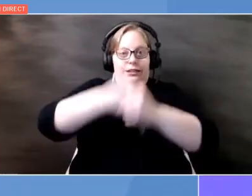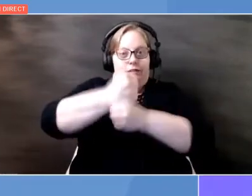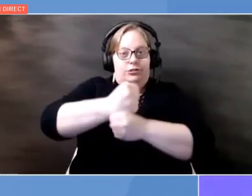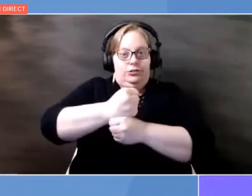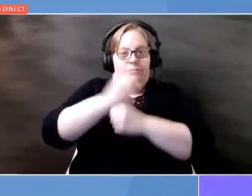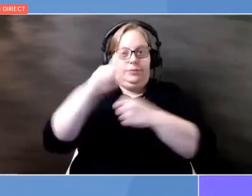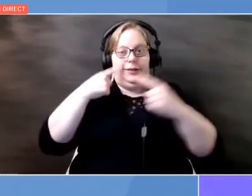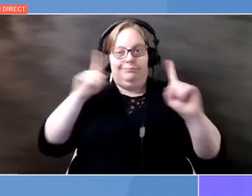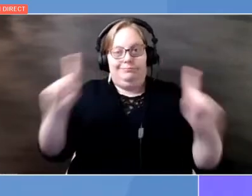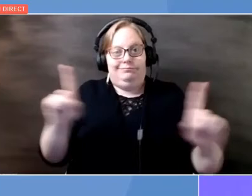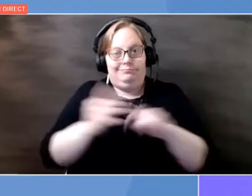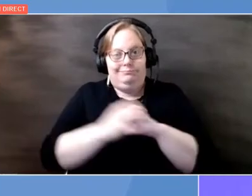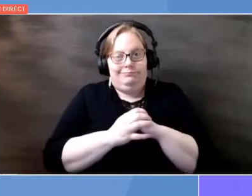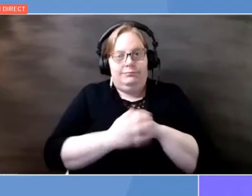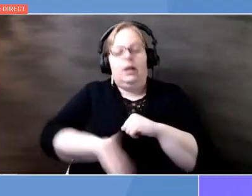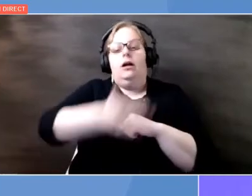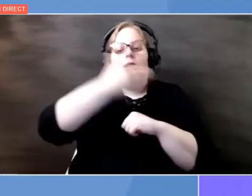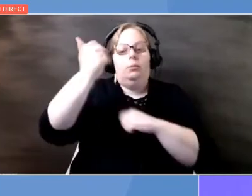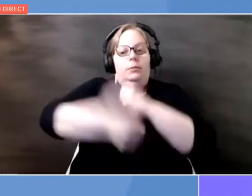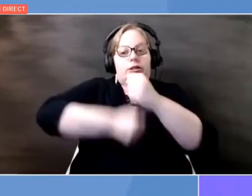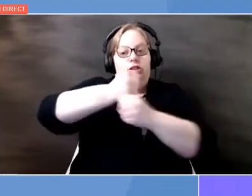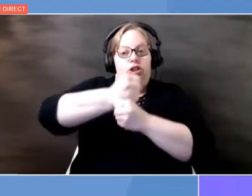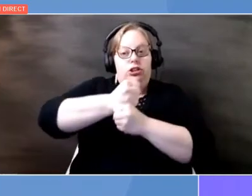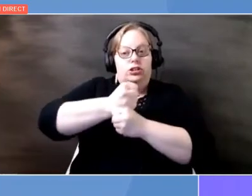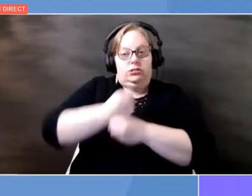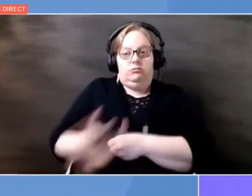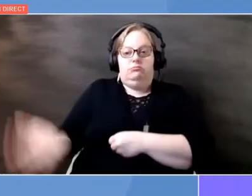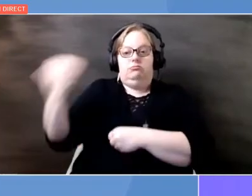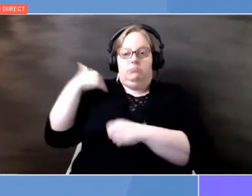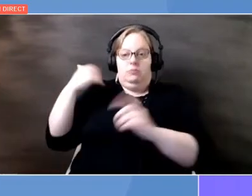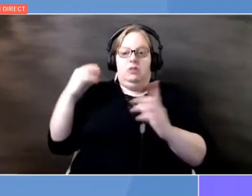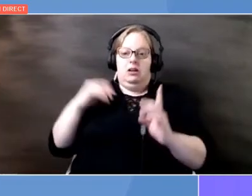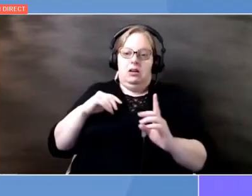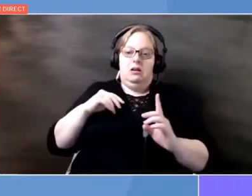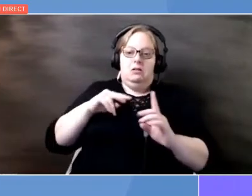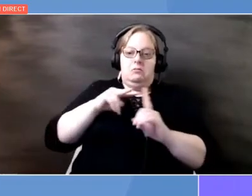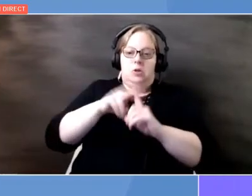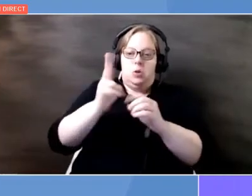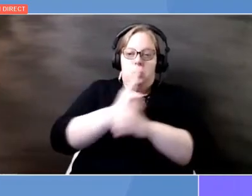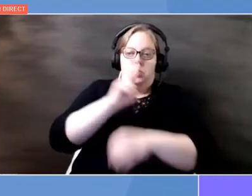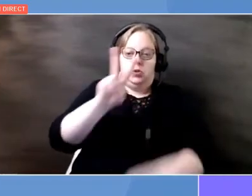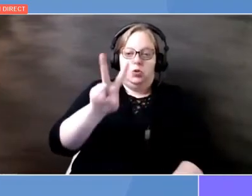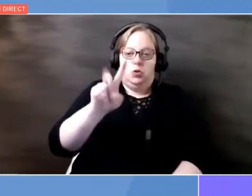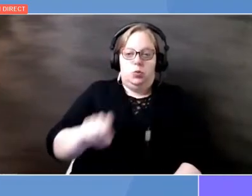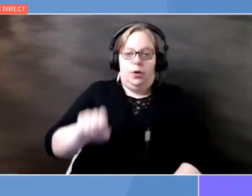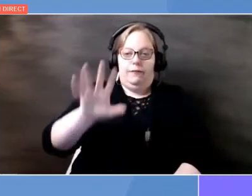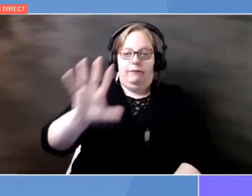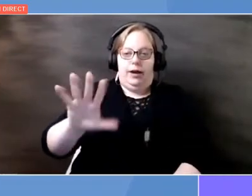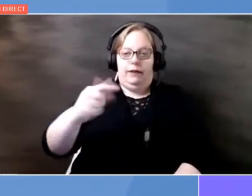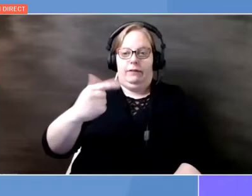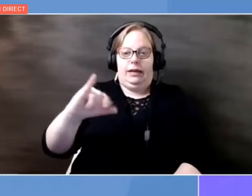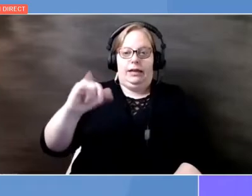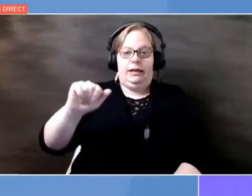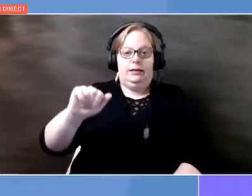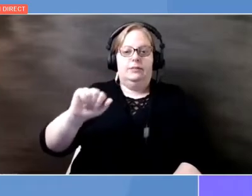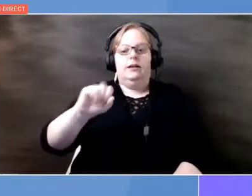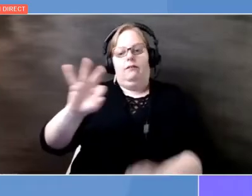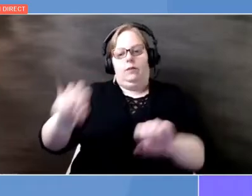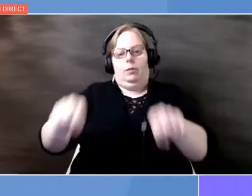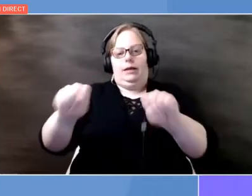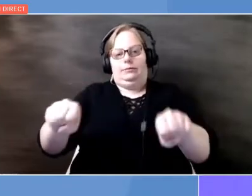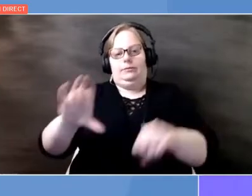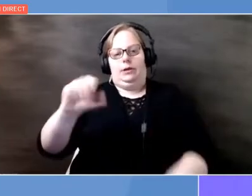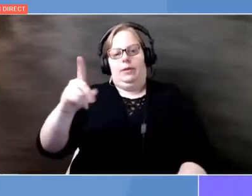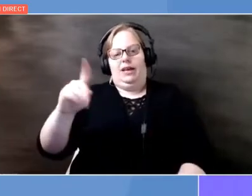Our best year, we were able to plug in about 2.5 gigas of capacity. So, most